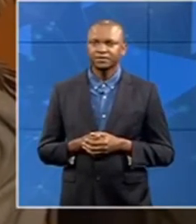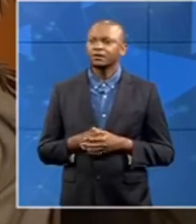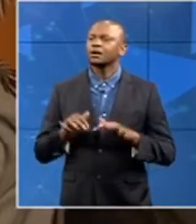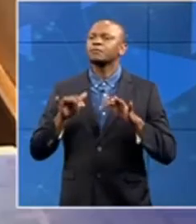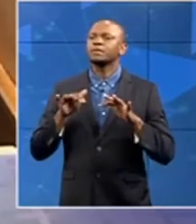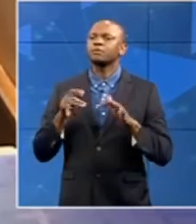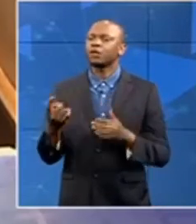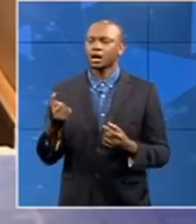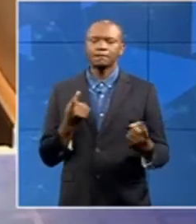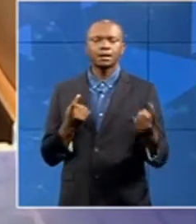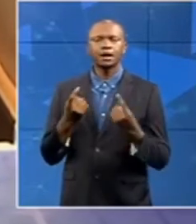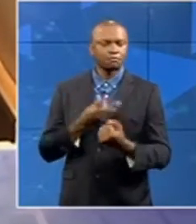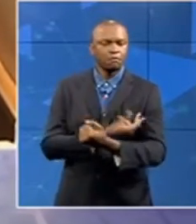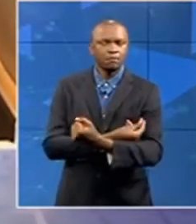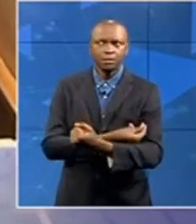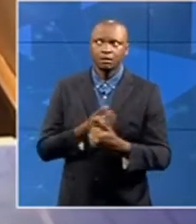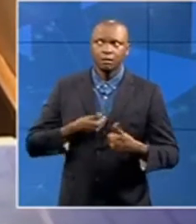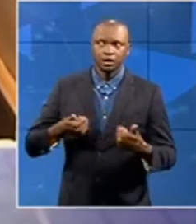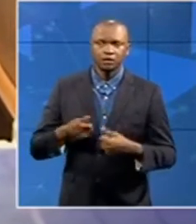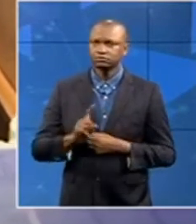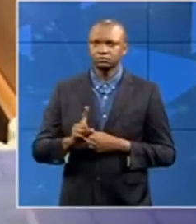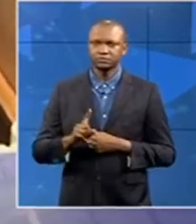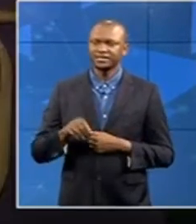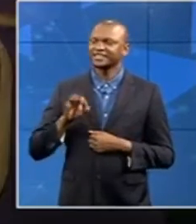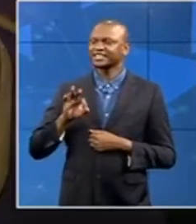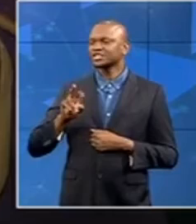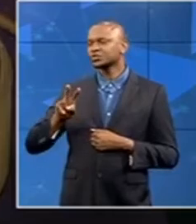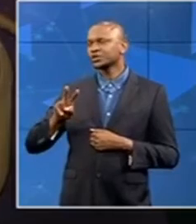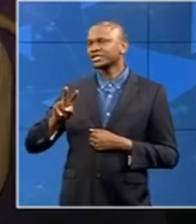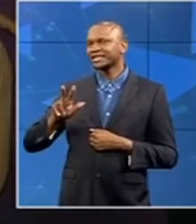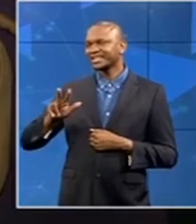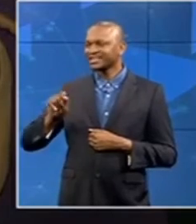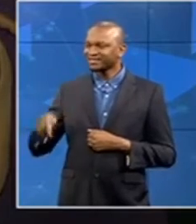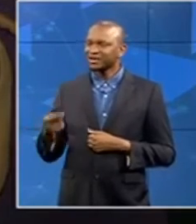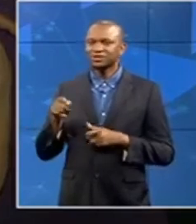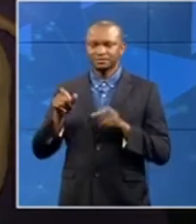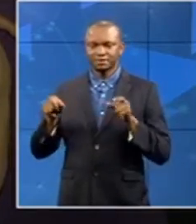move on to the country. go.